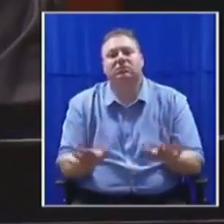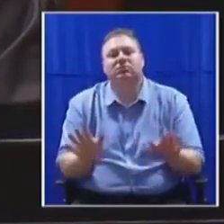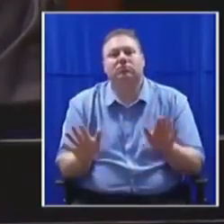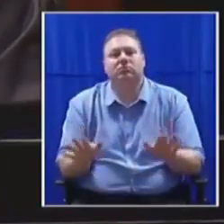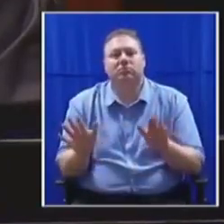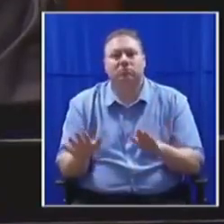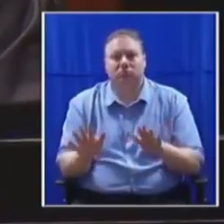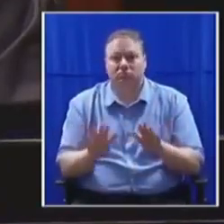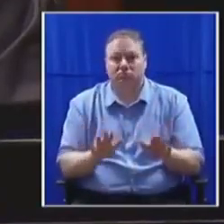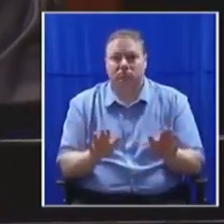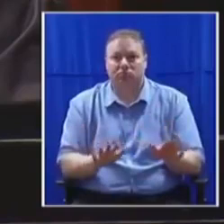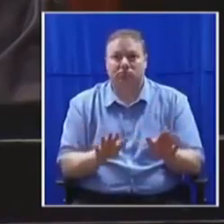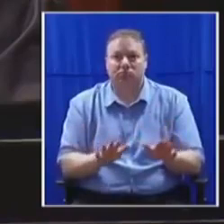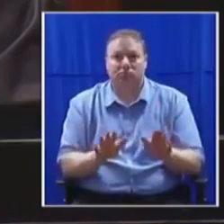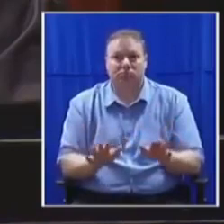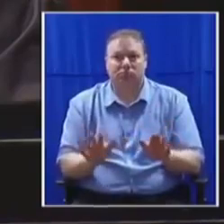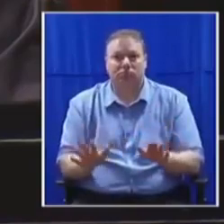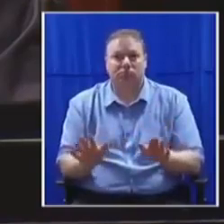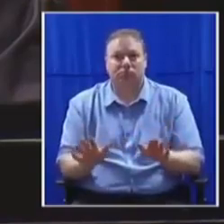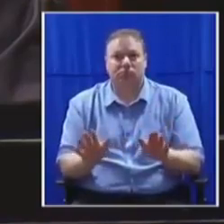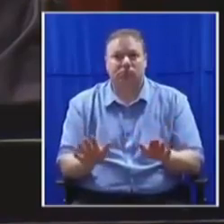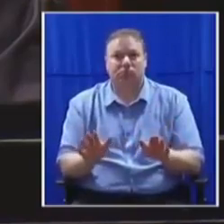can we bring the house to order